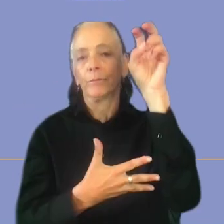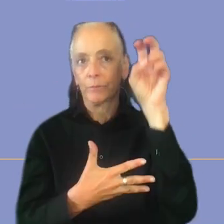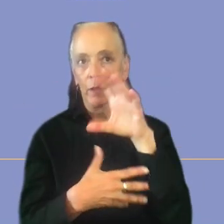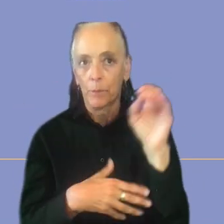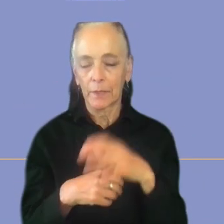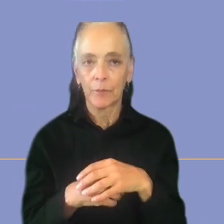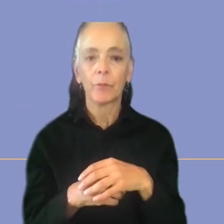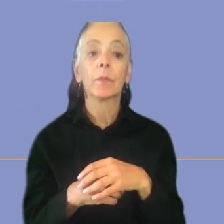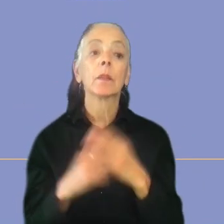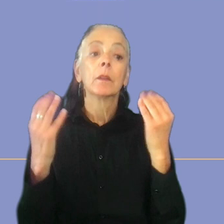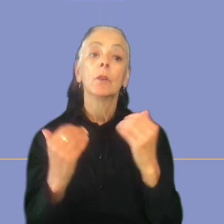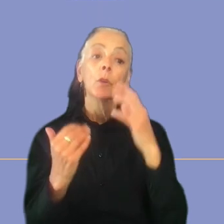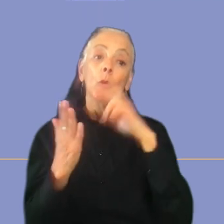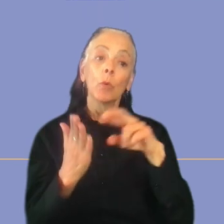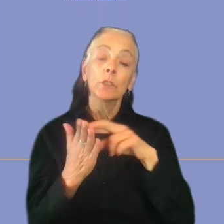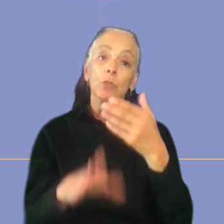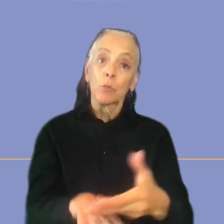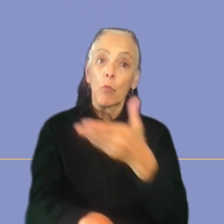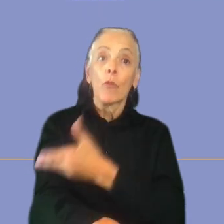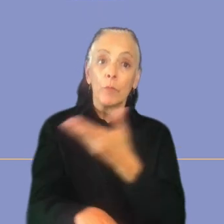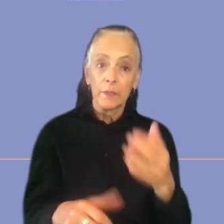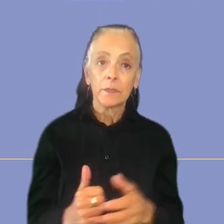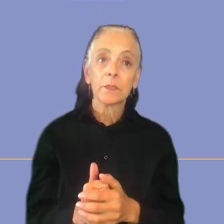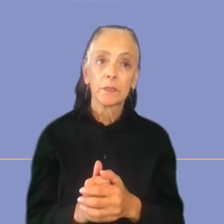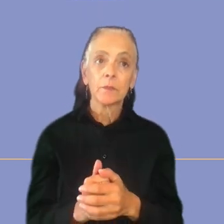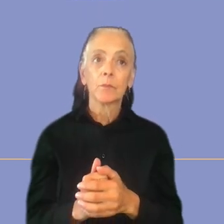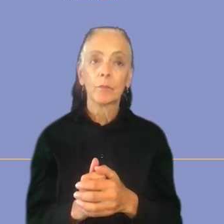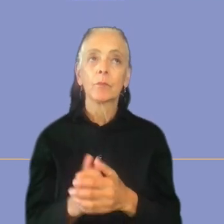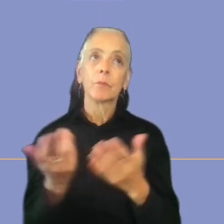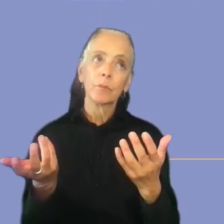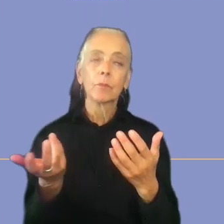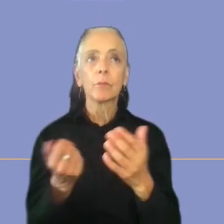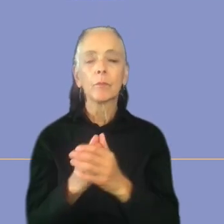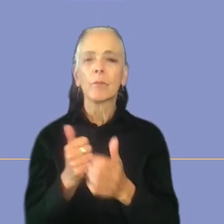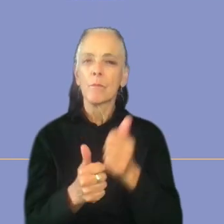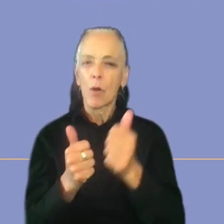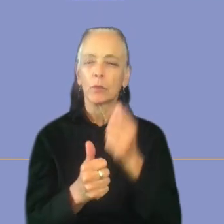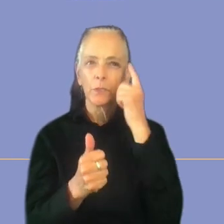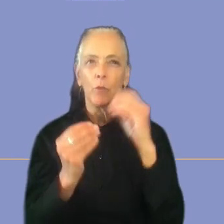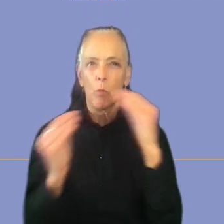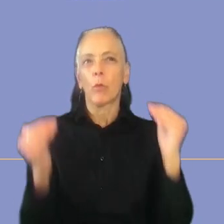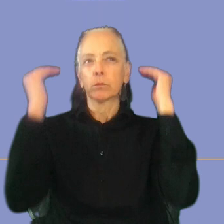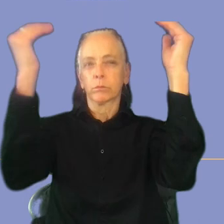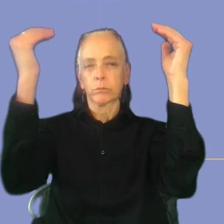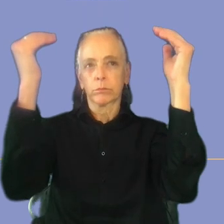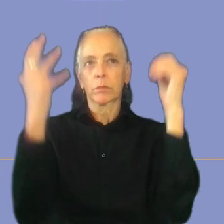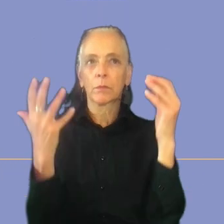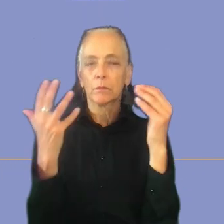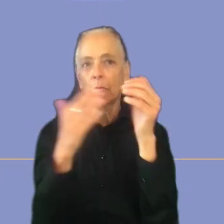You have the research improvement which is something as I said mainly for senior and senior lead